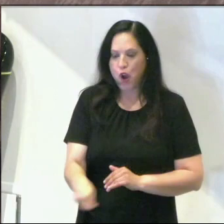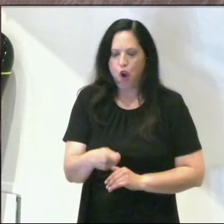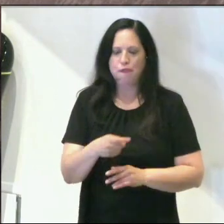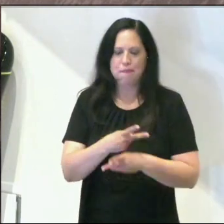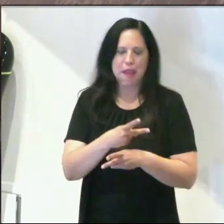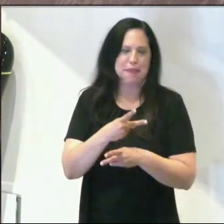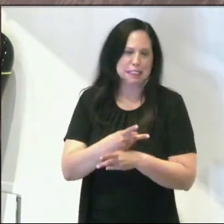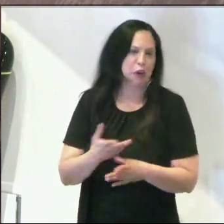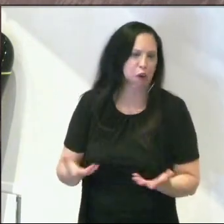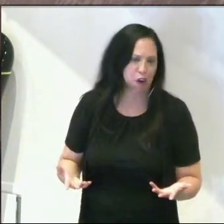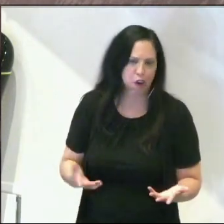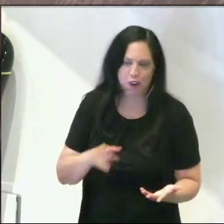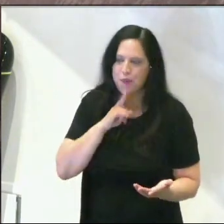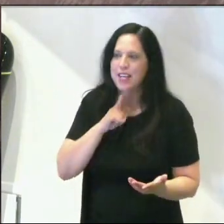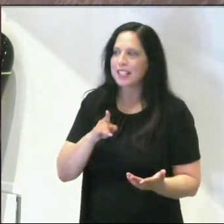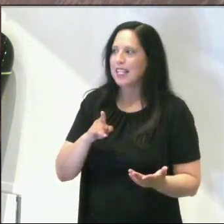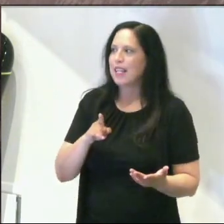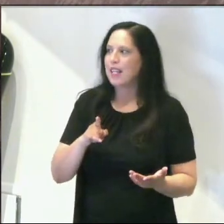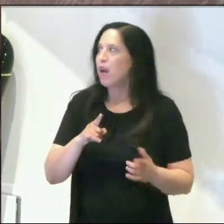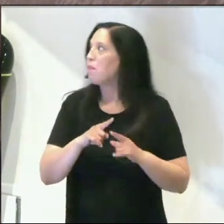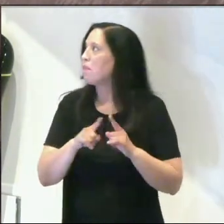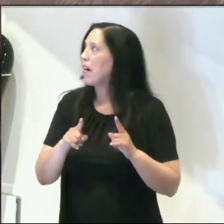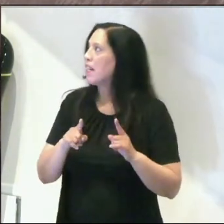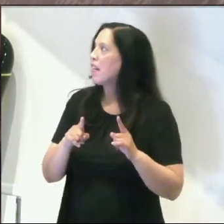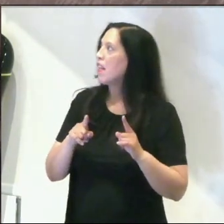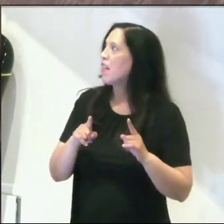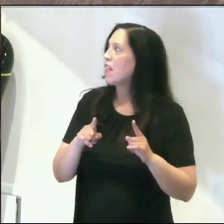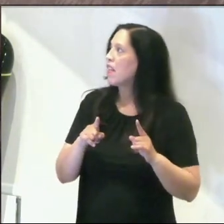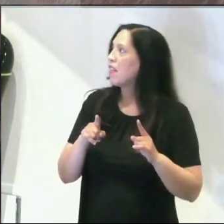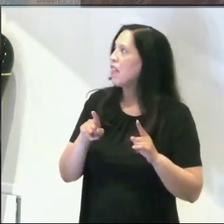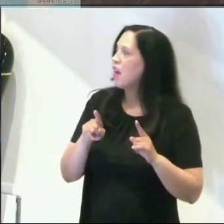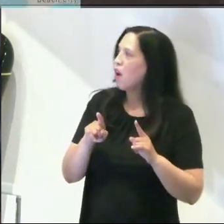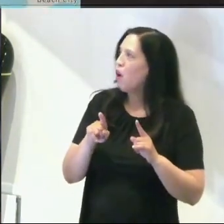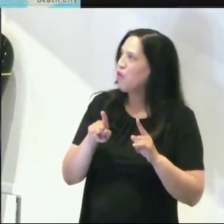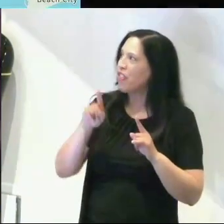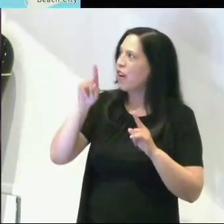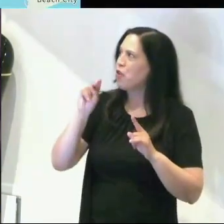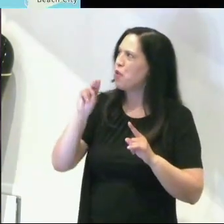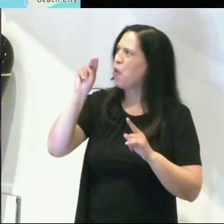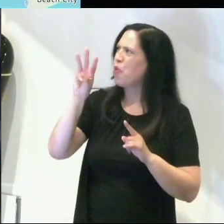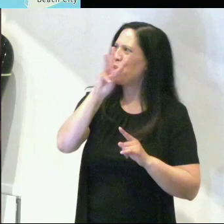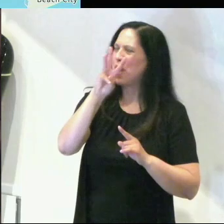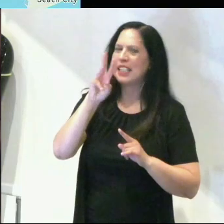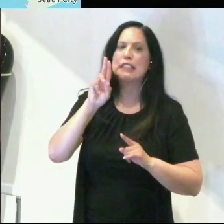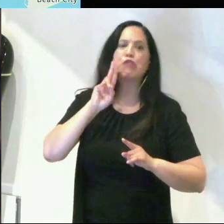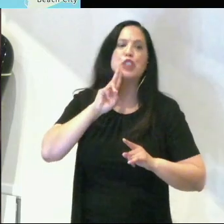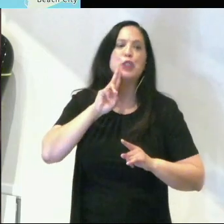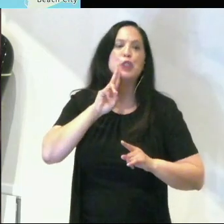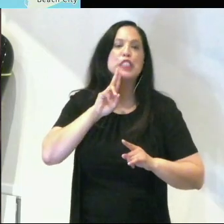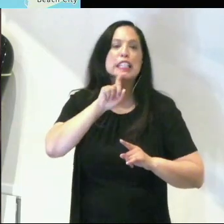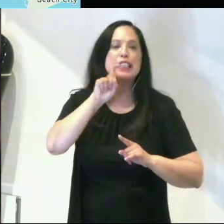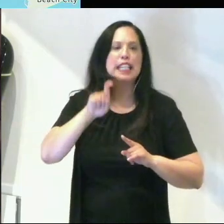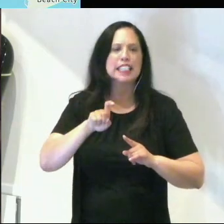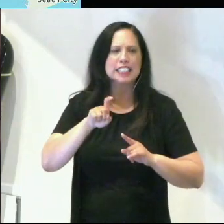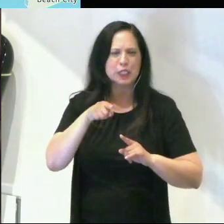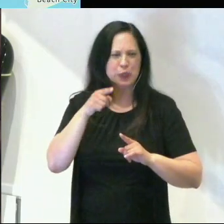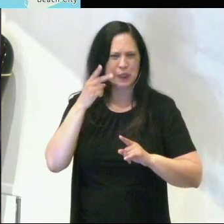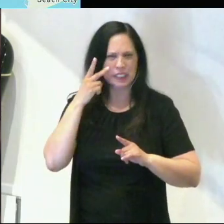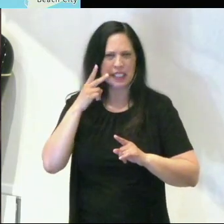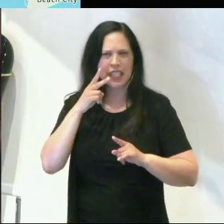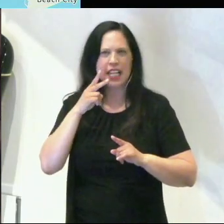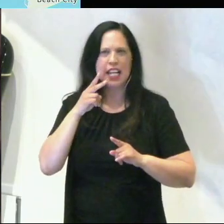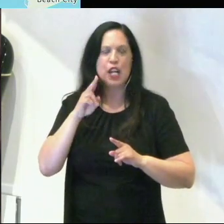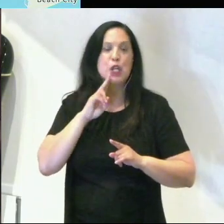any case, Tomball is up there in that upper left square about 35 miles northwest of Houston, Texas. Houston is right smack in the center,